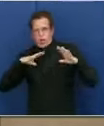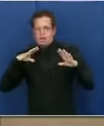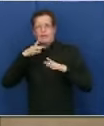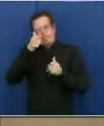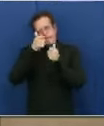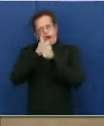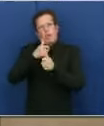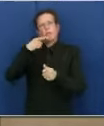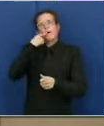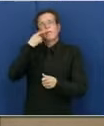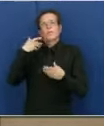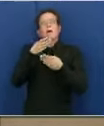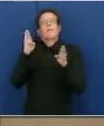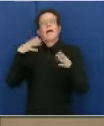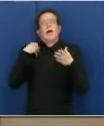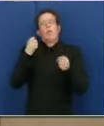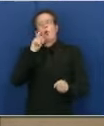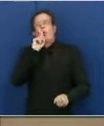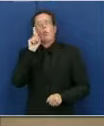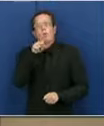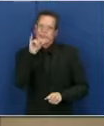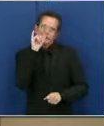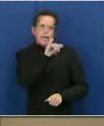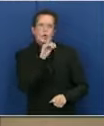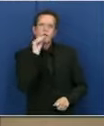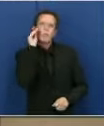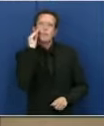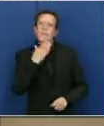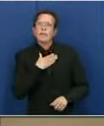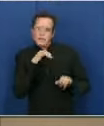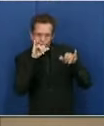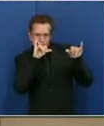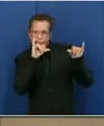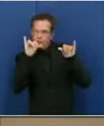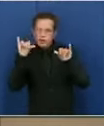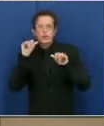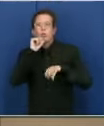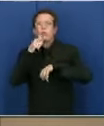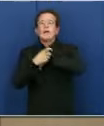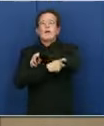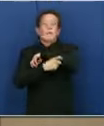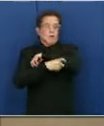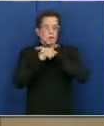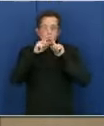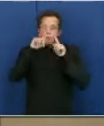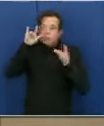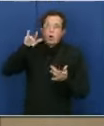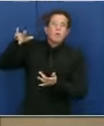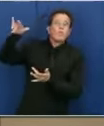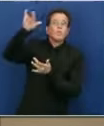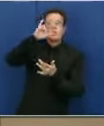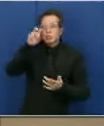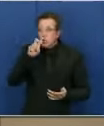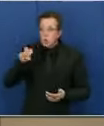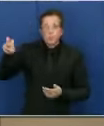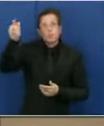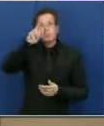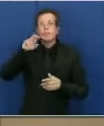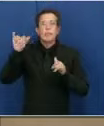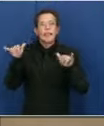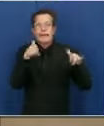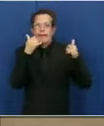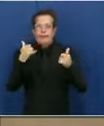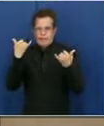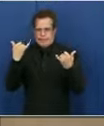public health orders. Please avoid the temptation to go about things as you normally would around this holiday